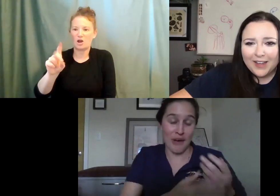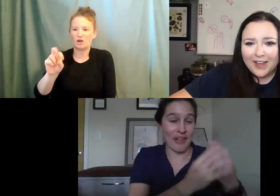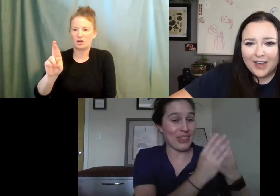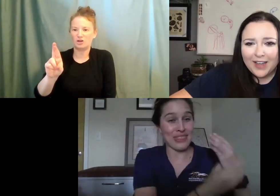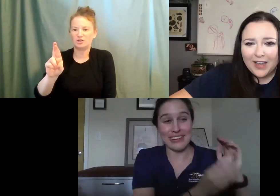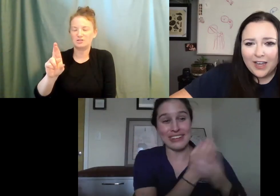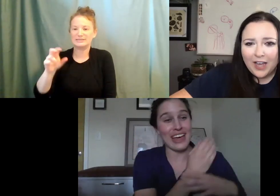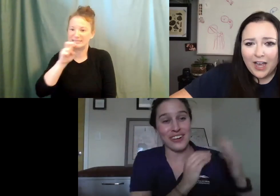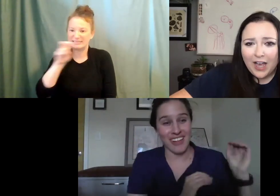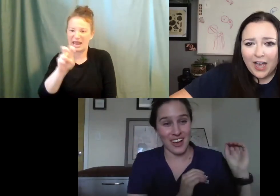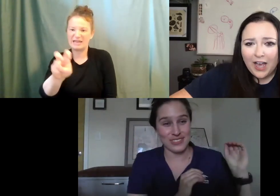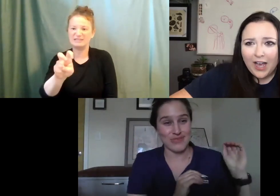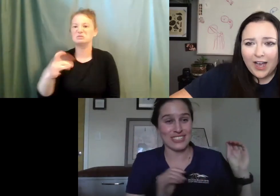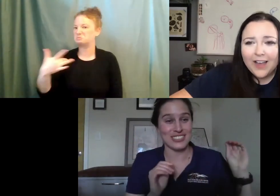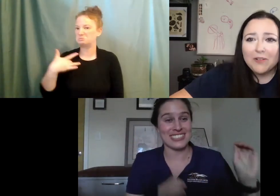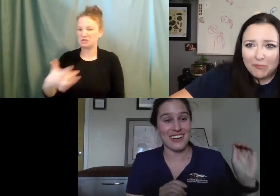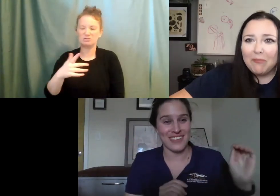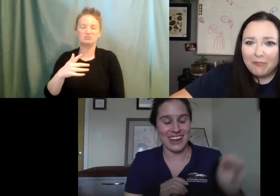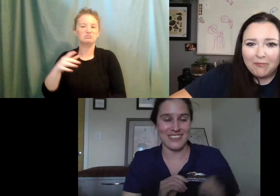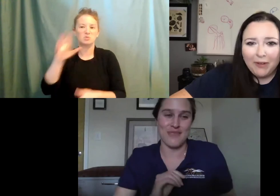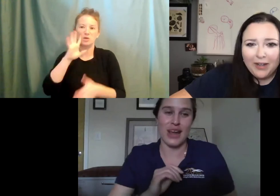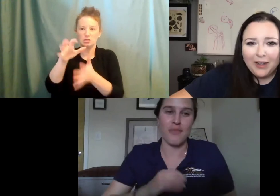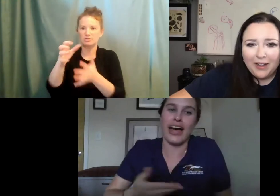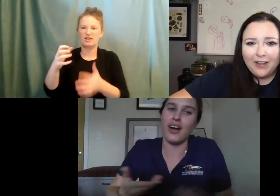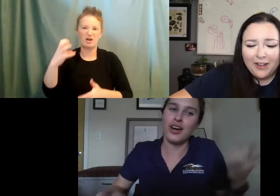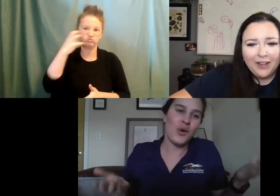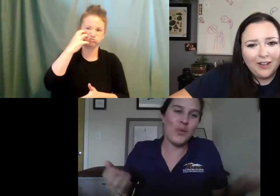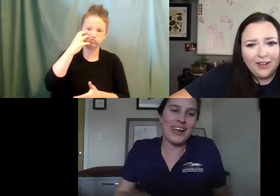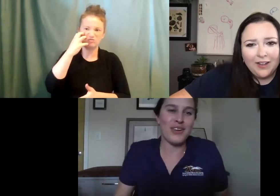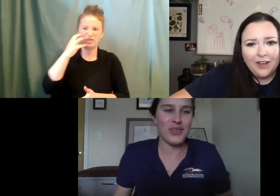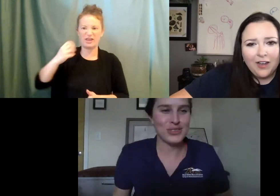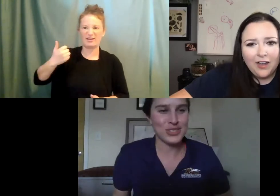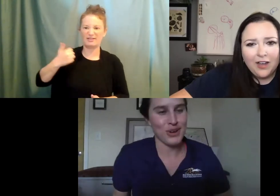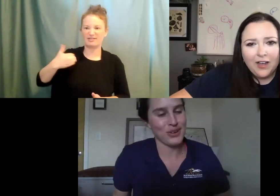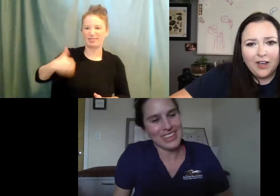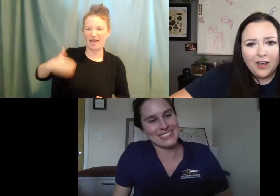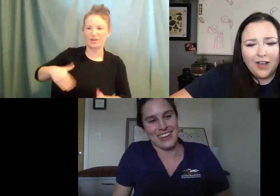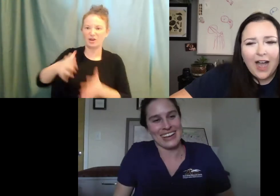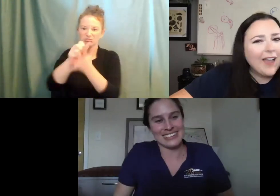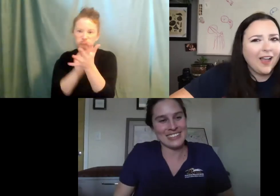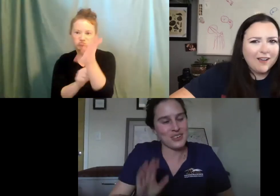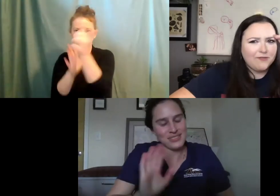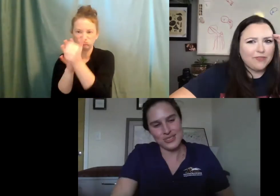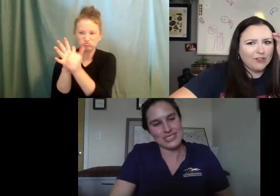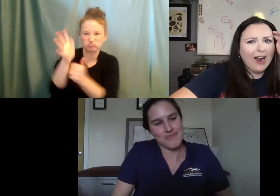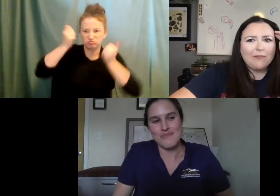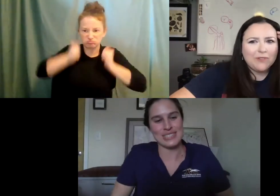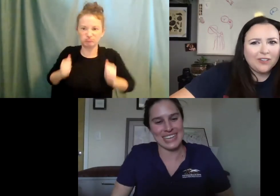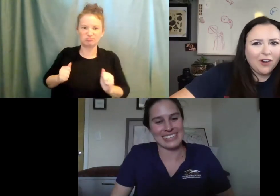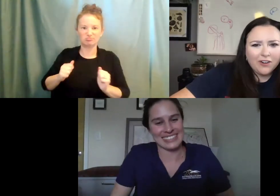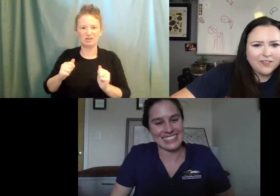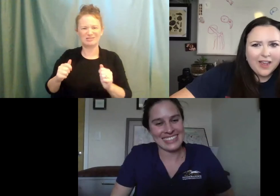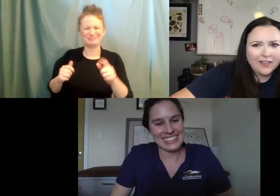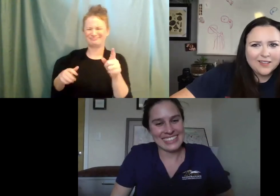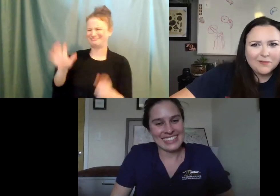snakes without like thick leather gloves because she's terrified of them. And I'm like, whatever floats your boat. That's I have grabbed